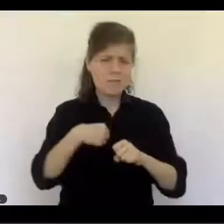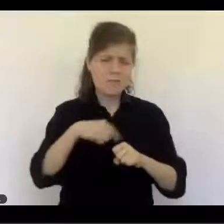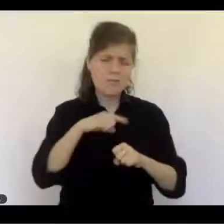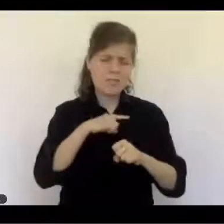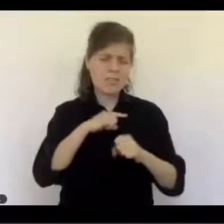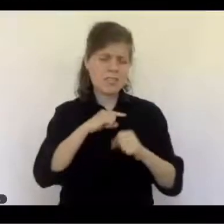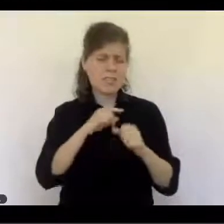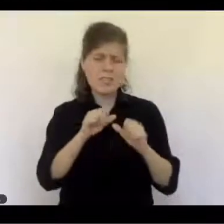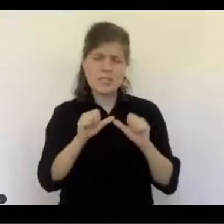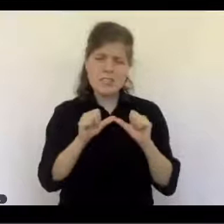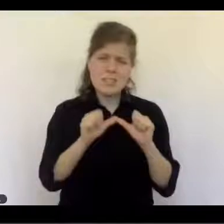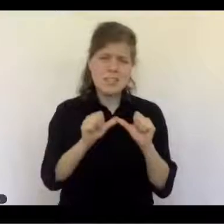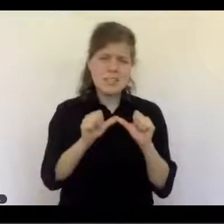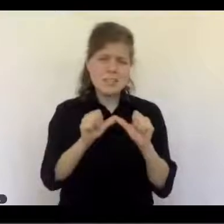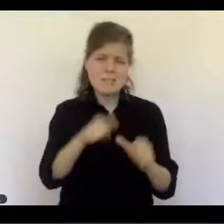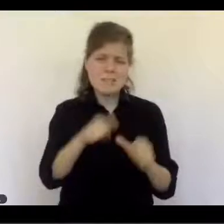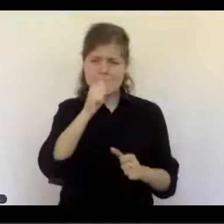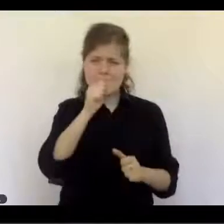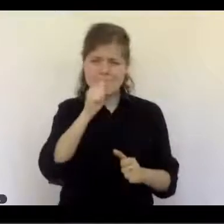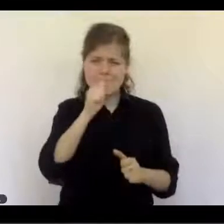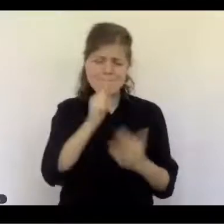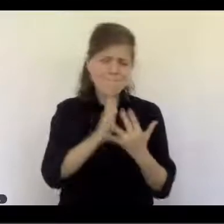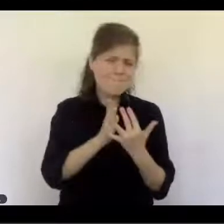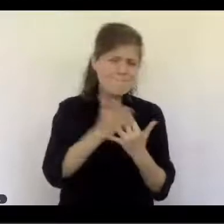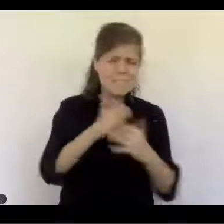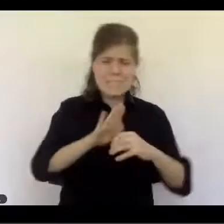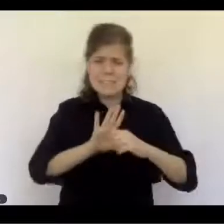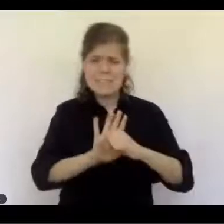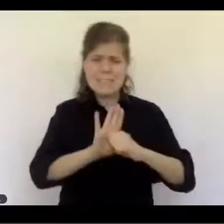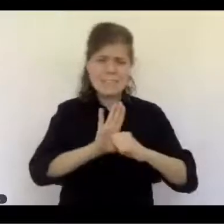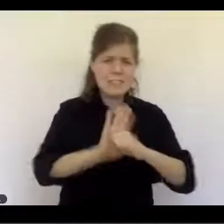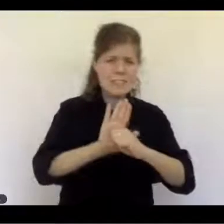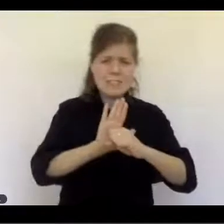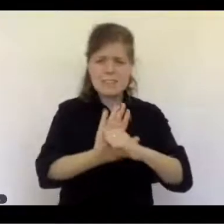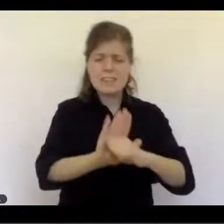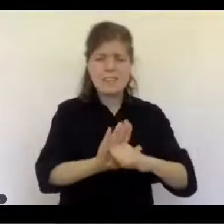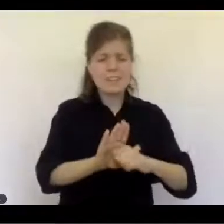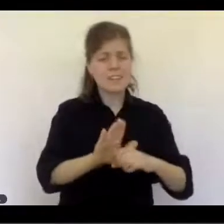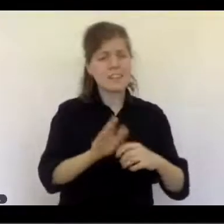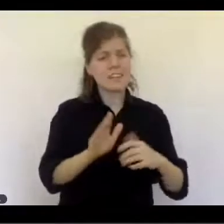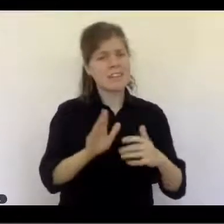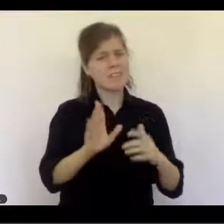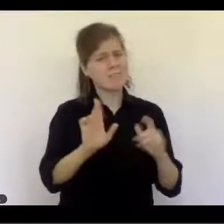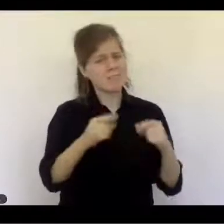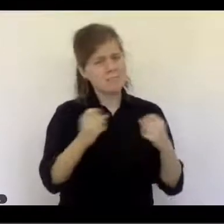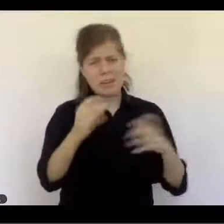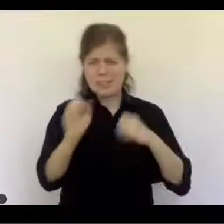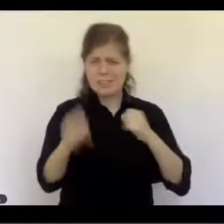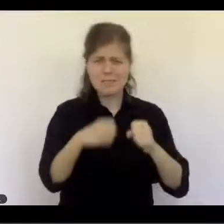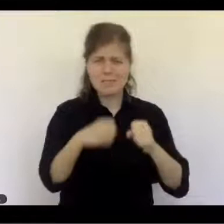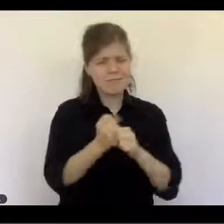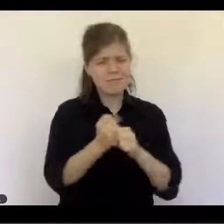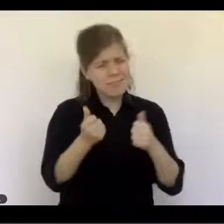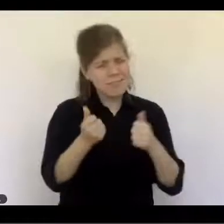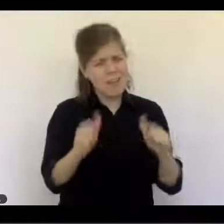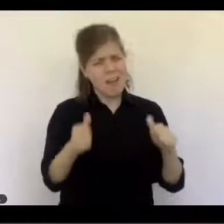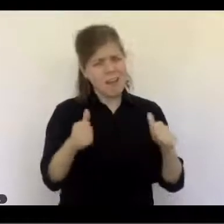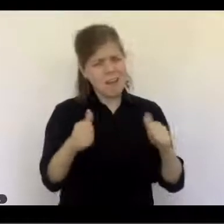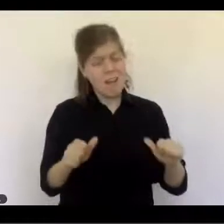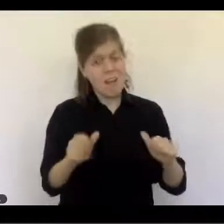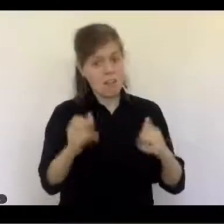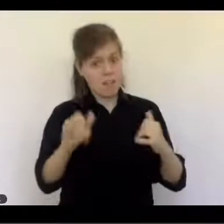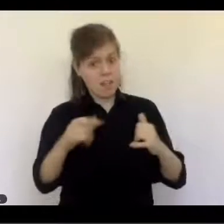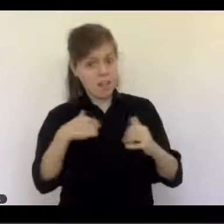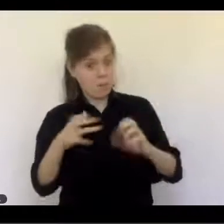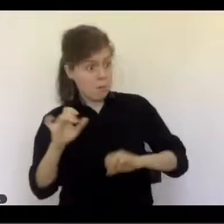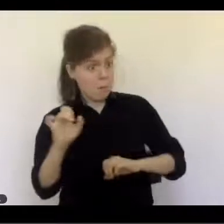to raise your voice and feel heard. And I don't think this is, we should go back to